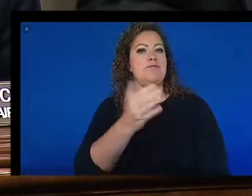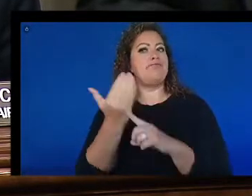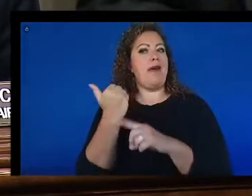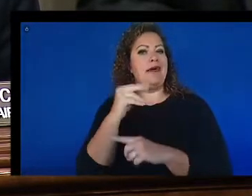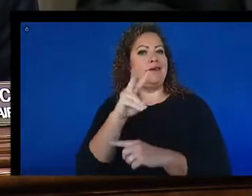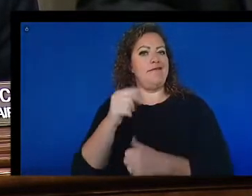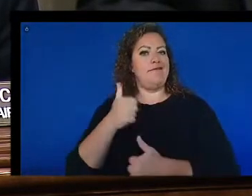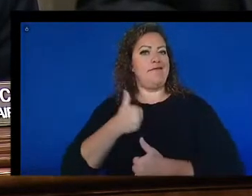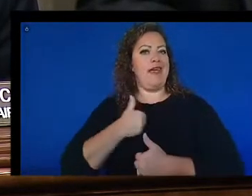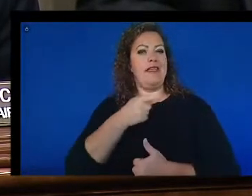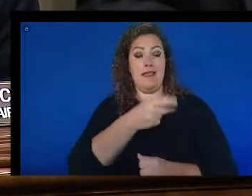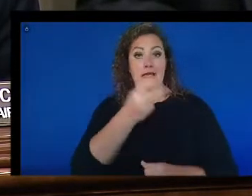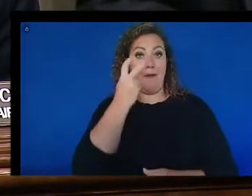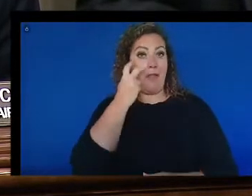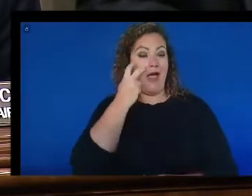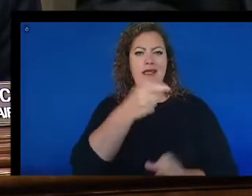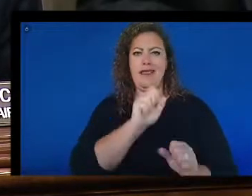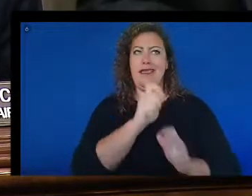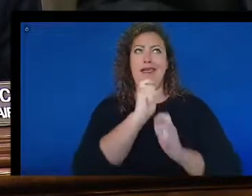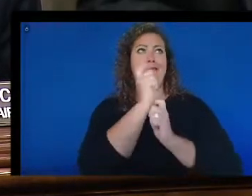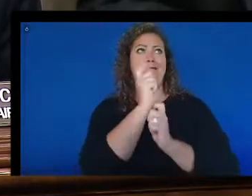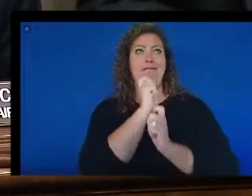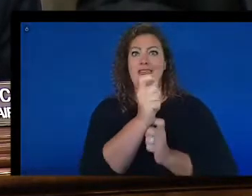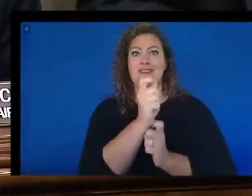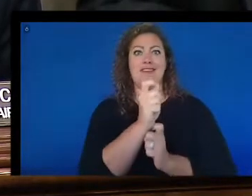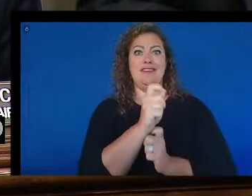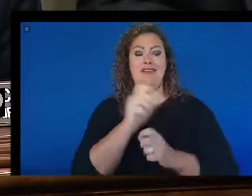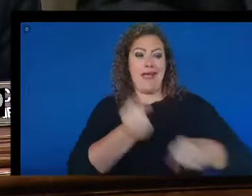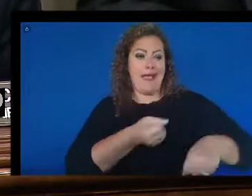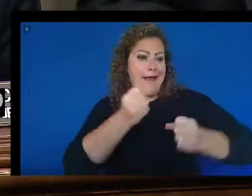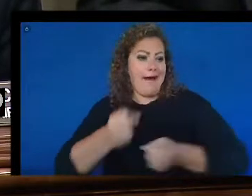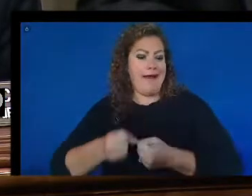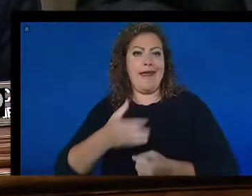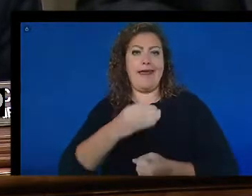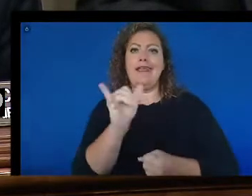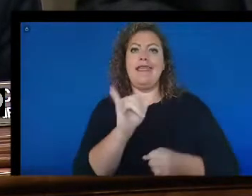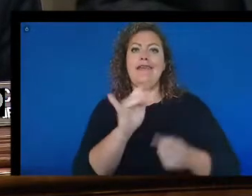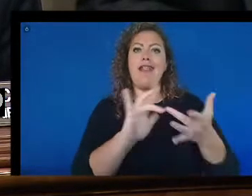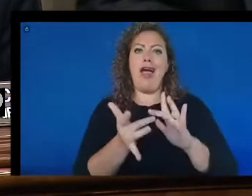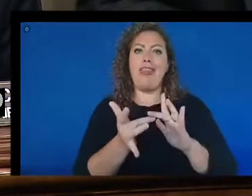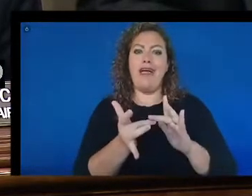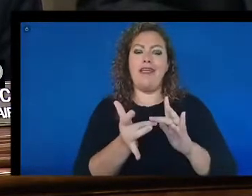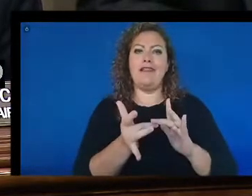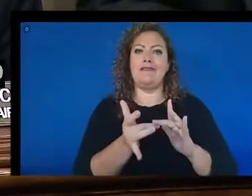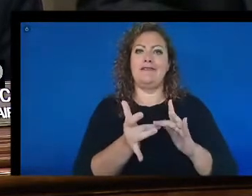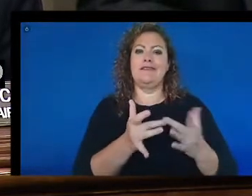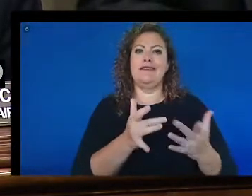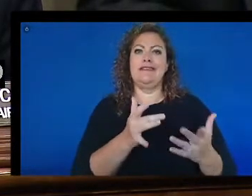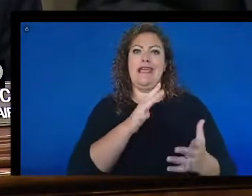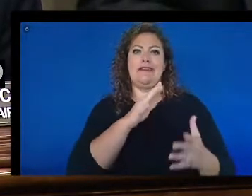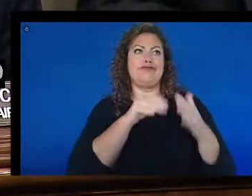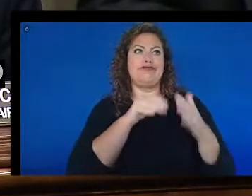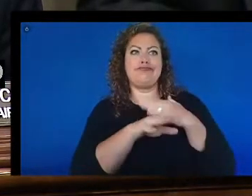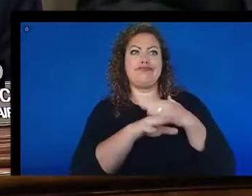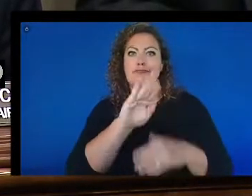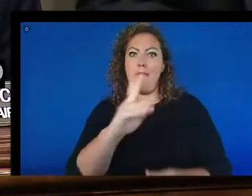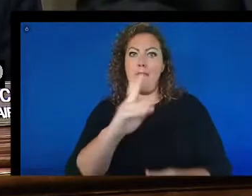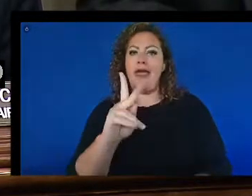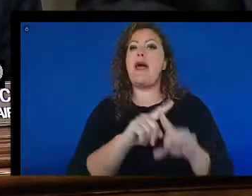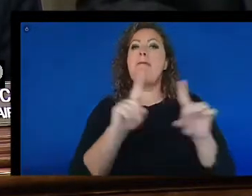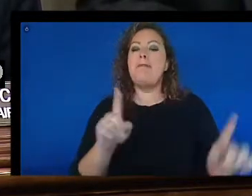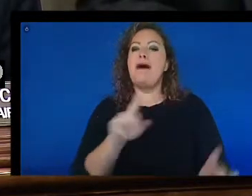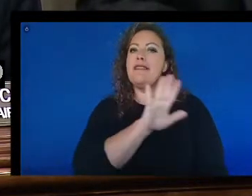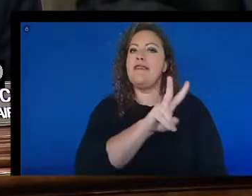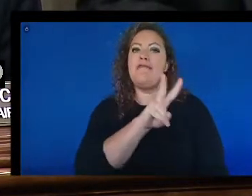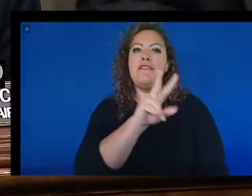and even do online banking, but the VA's My Healthy Vet site does not, does